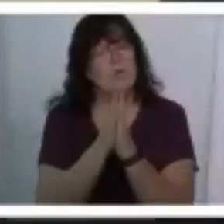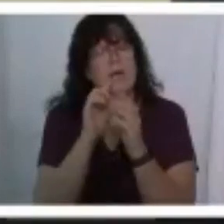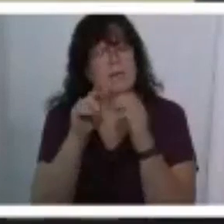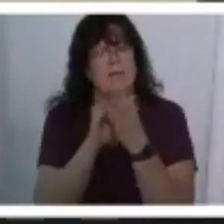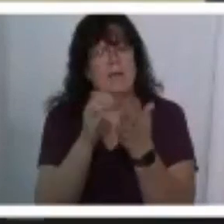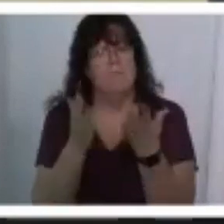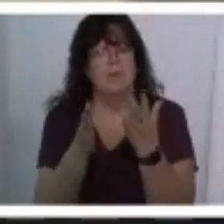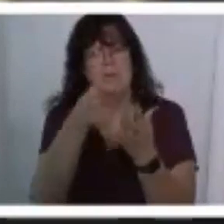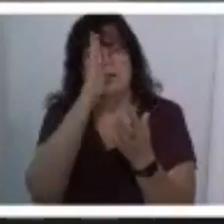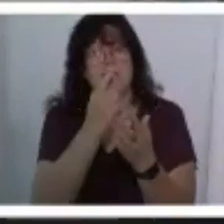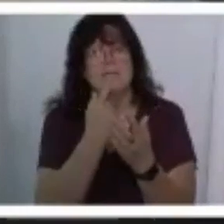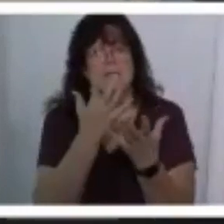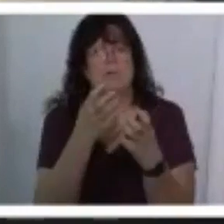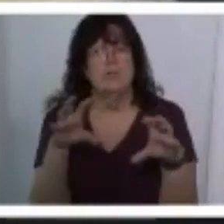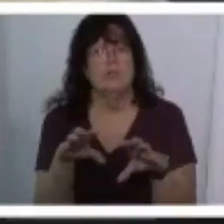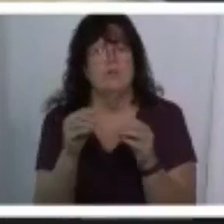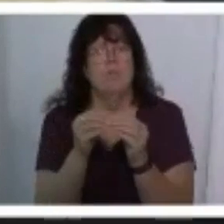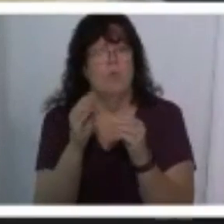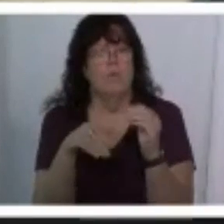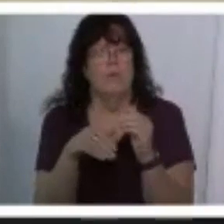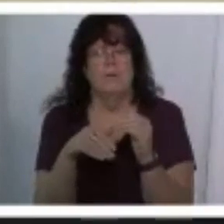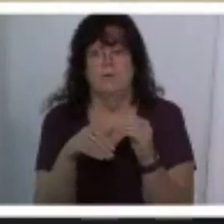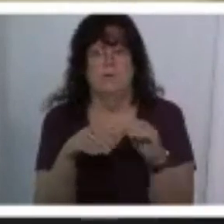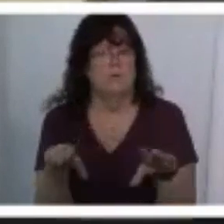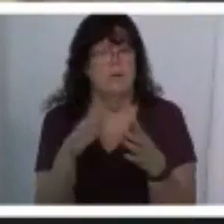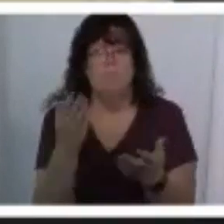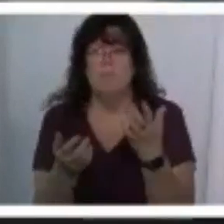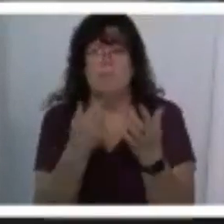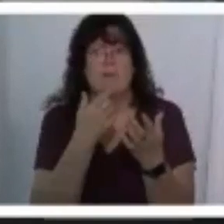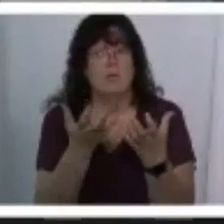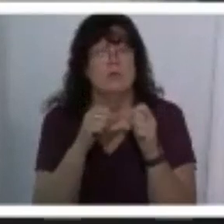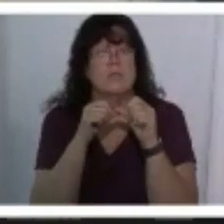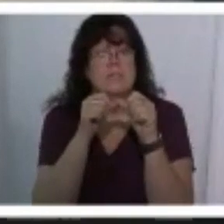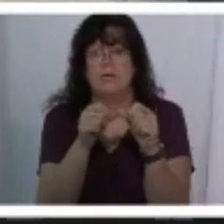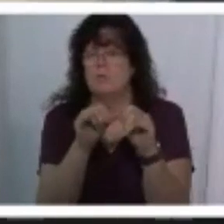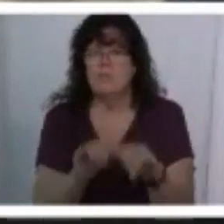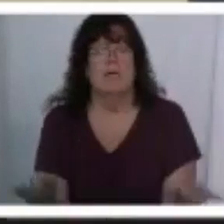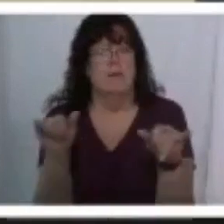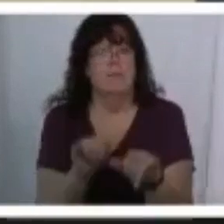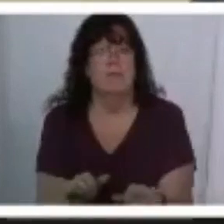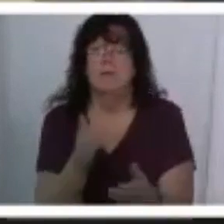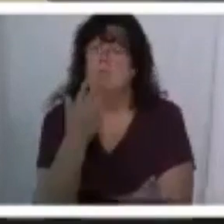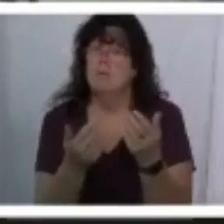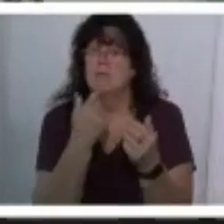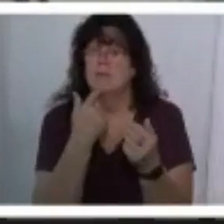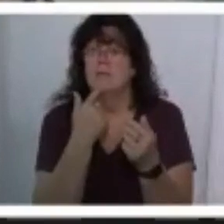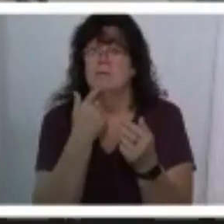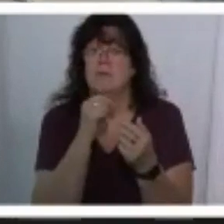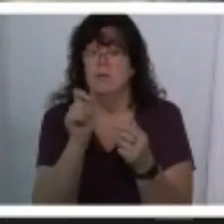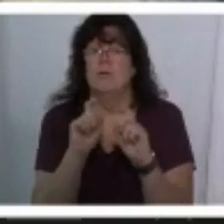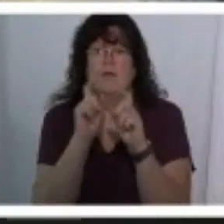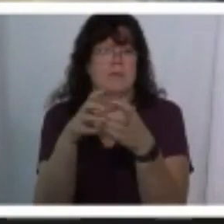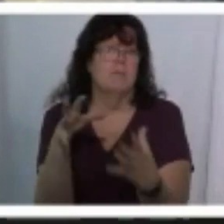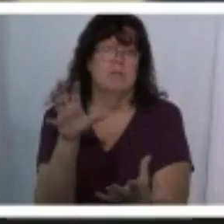god might say i want you to do more than you've done god might say i want you to keep on doing what you are doing and god might say you don't have to